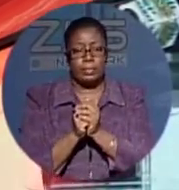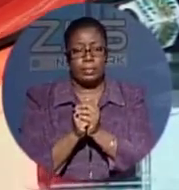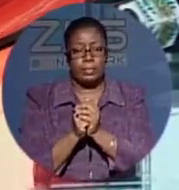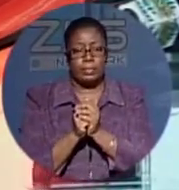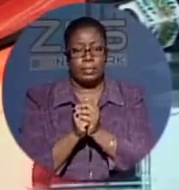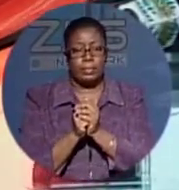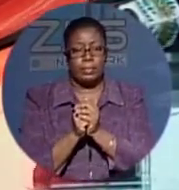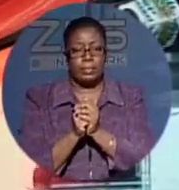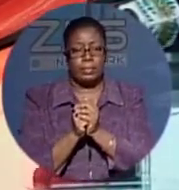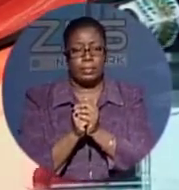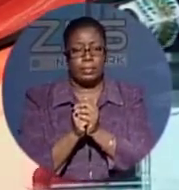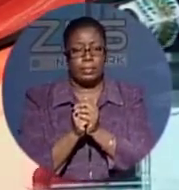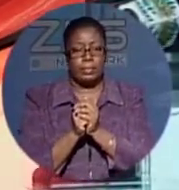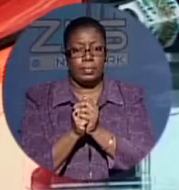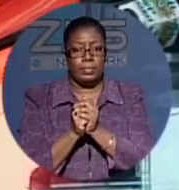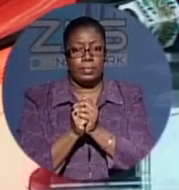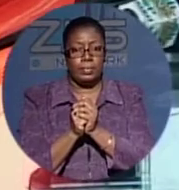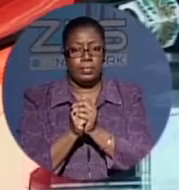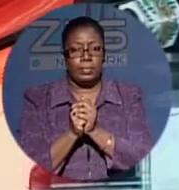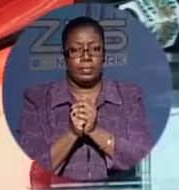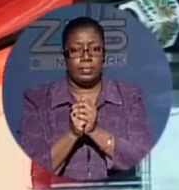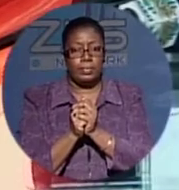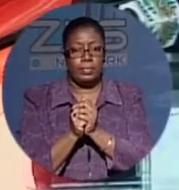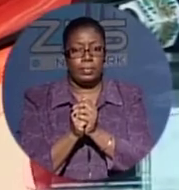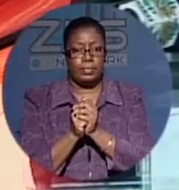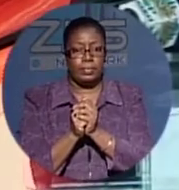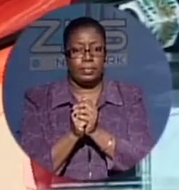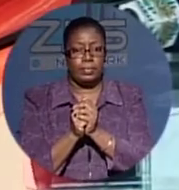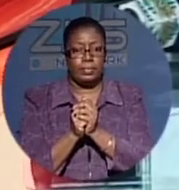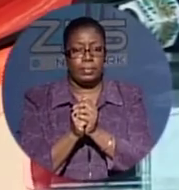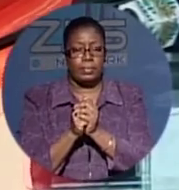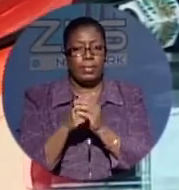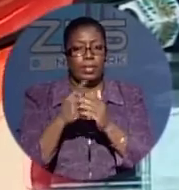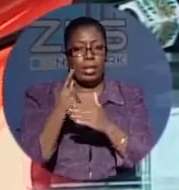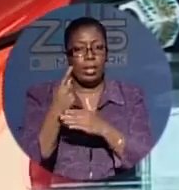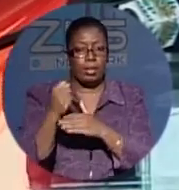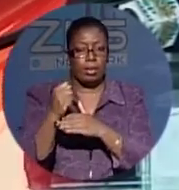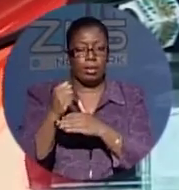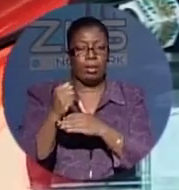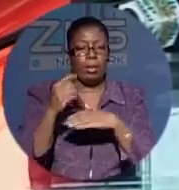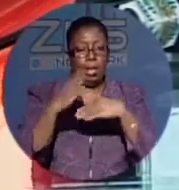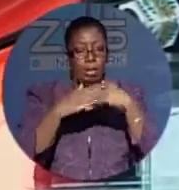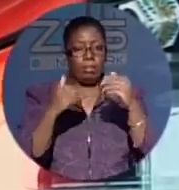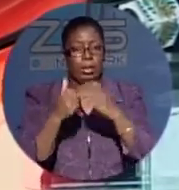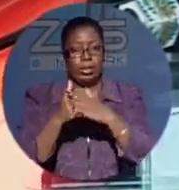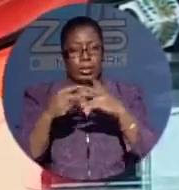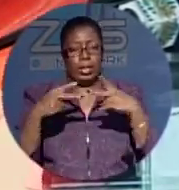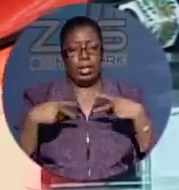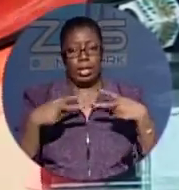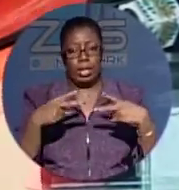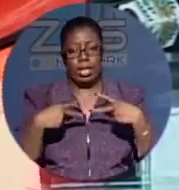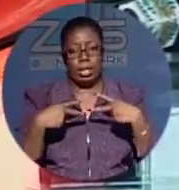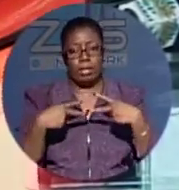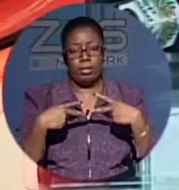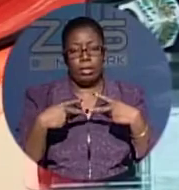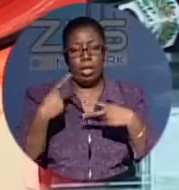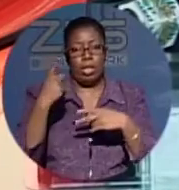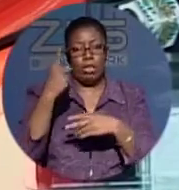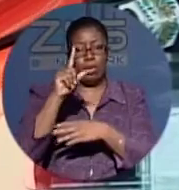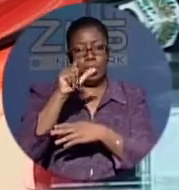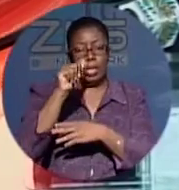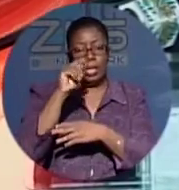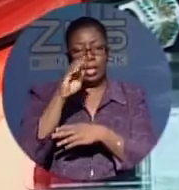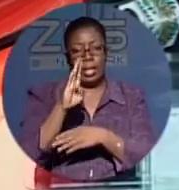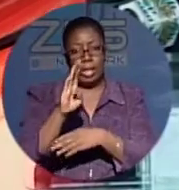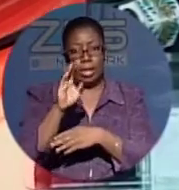will provide for the consolidation of laboratory facilities,